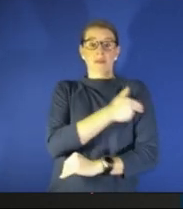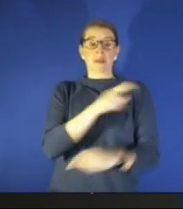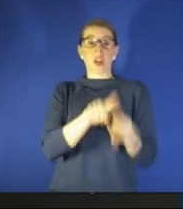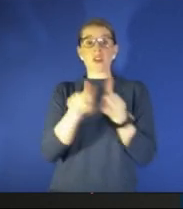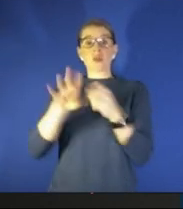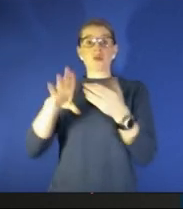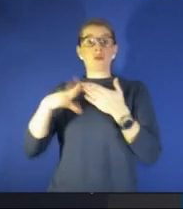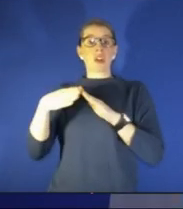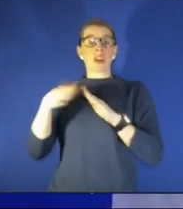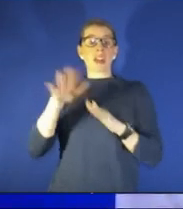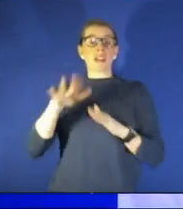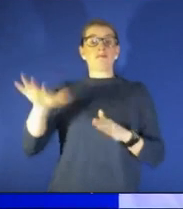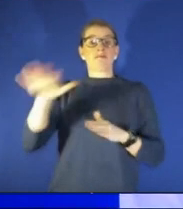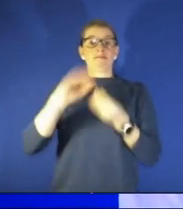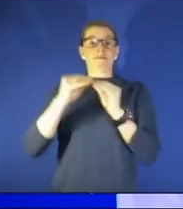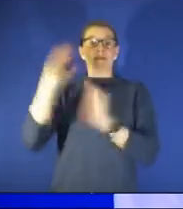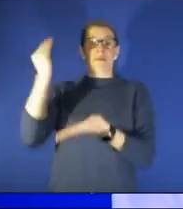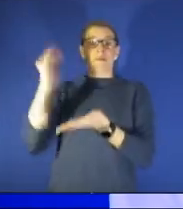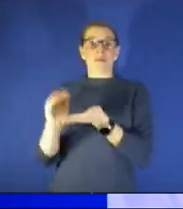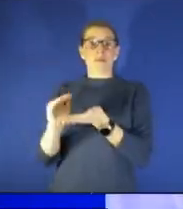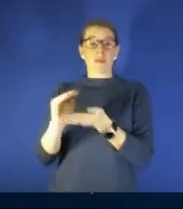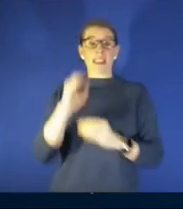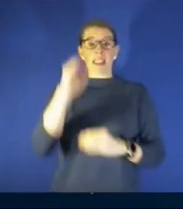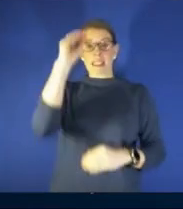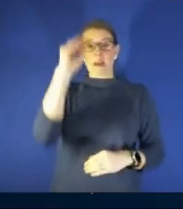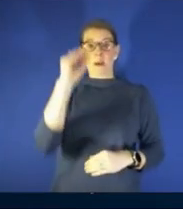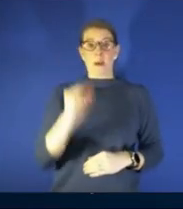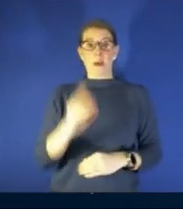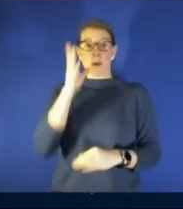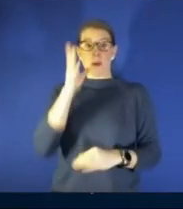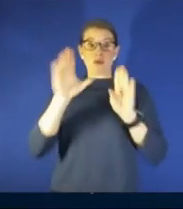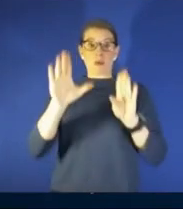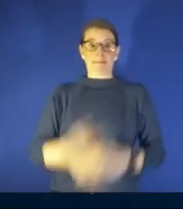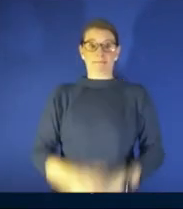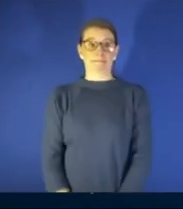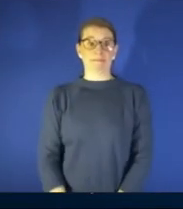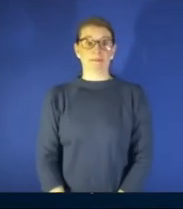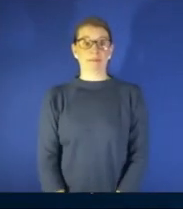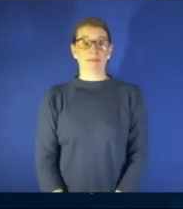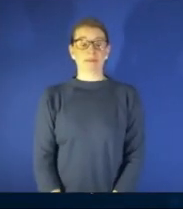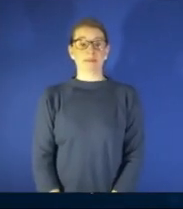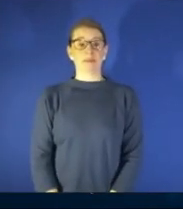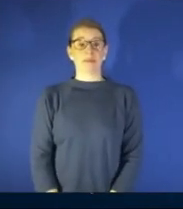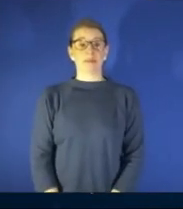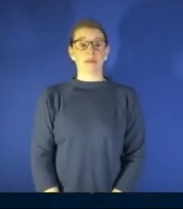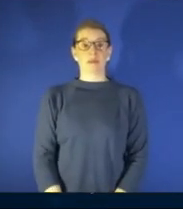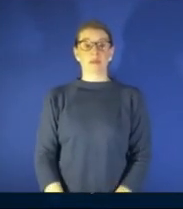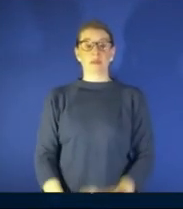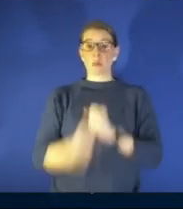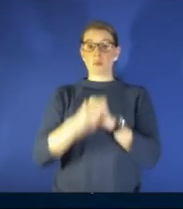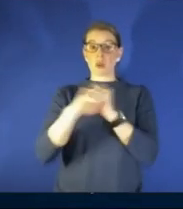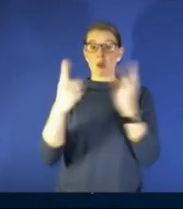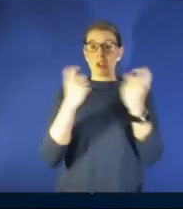well i'd to see zero down the line right there that will be a very nice day all right do we have any reporter questions on the line today